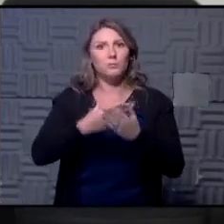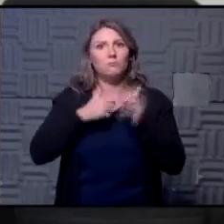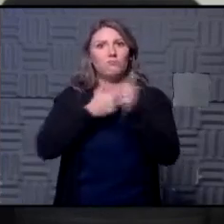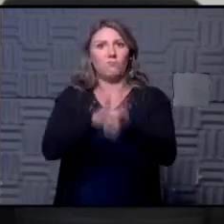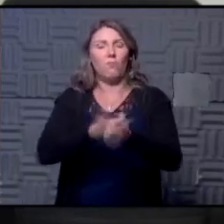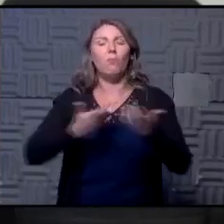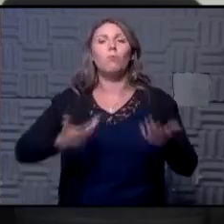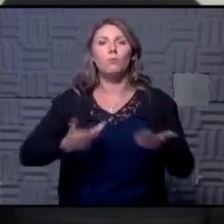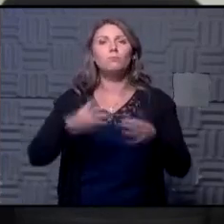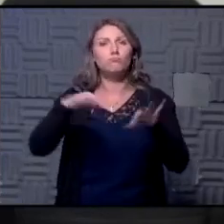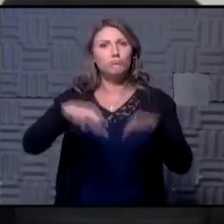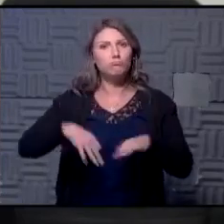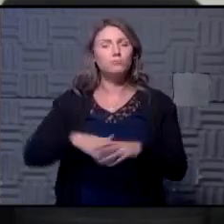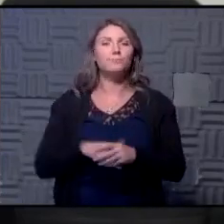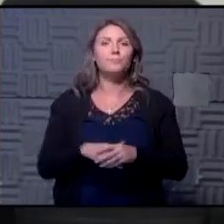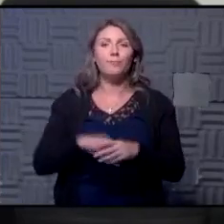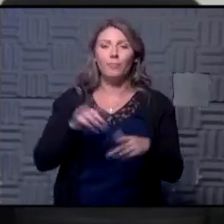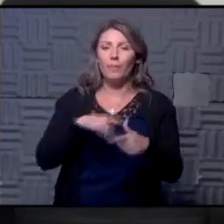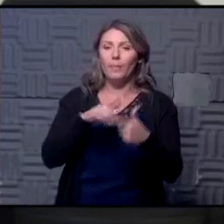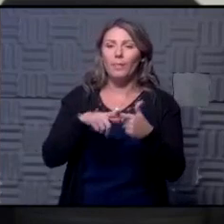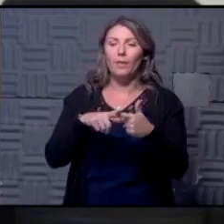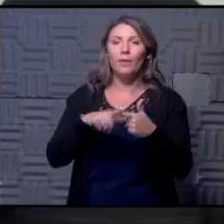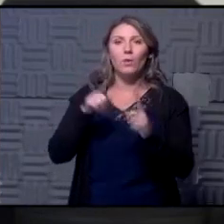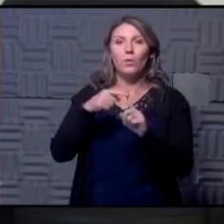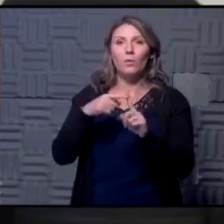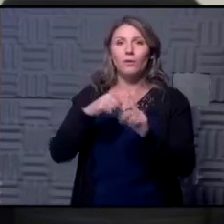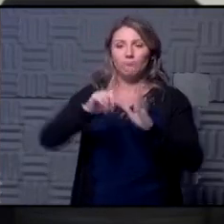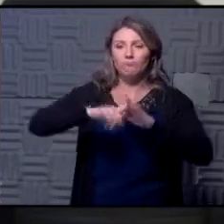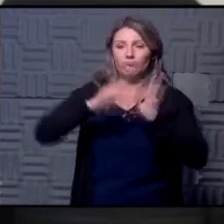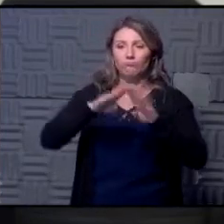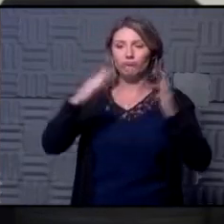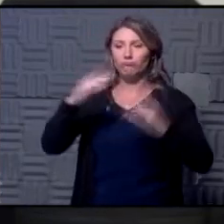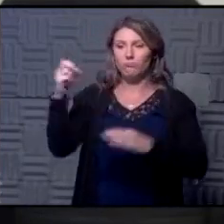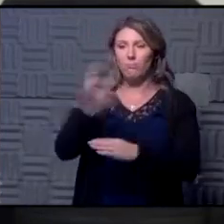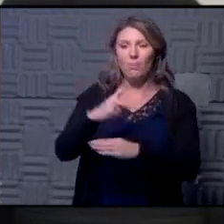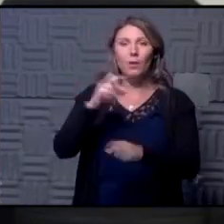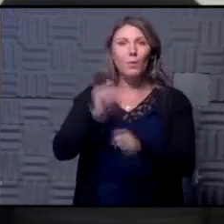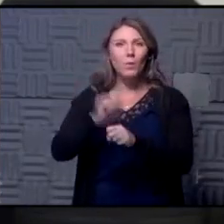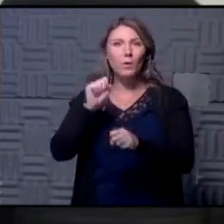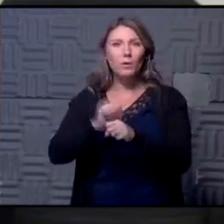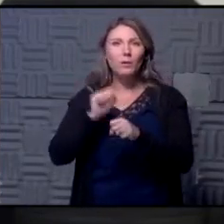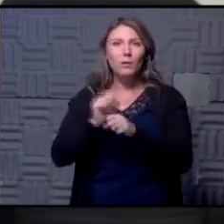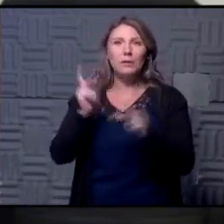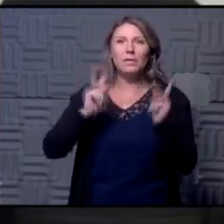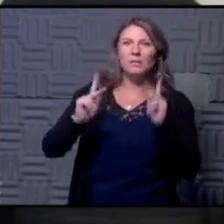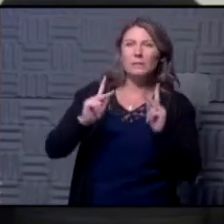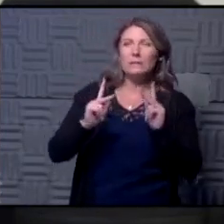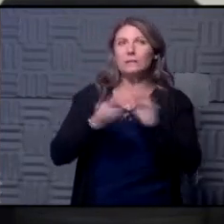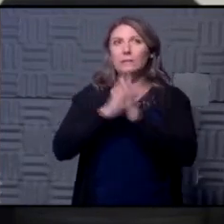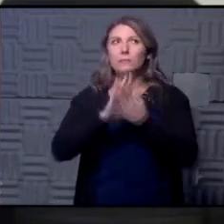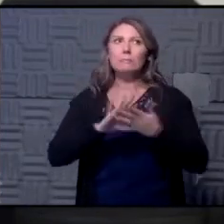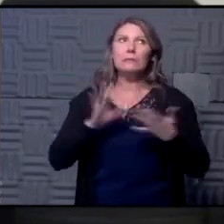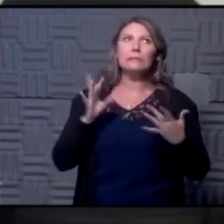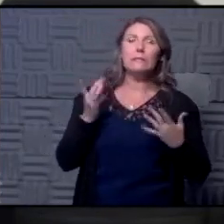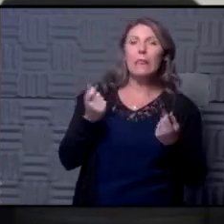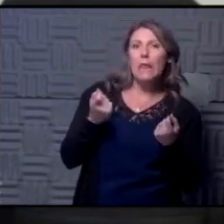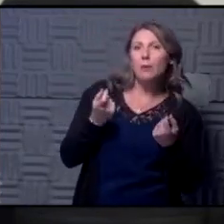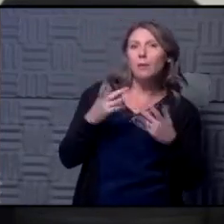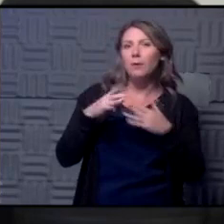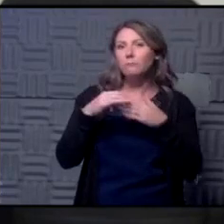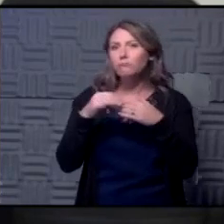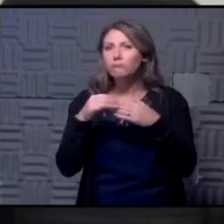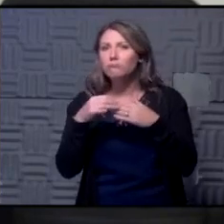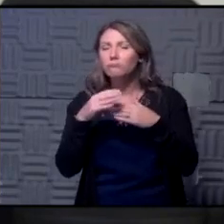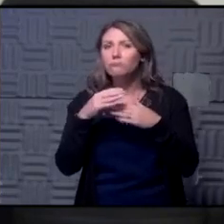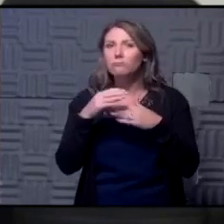then when we started going back to work it seemed like people got a little lax with that and now they've come back